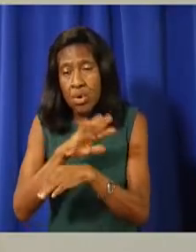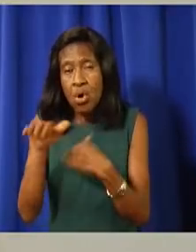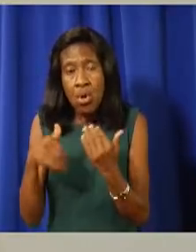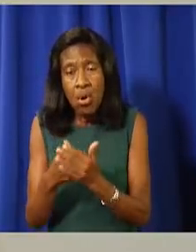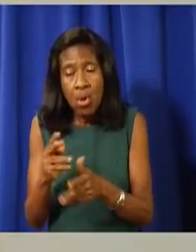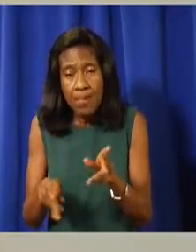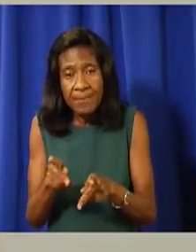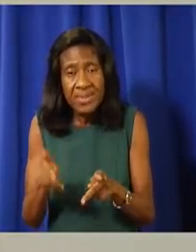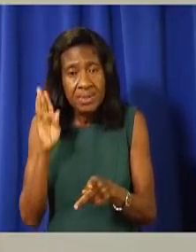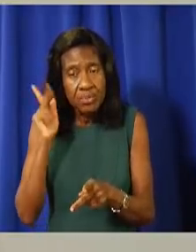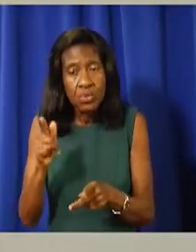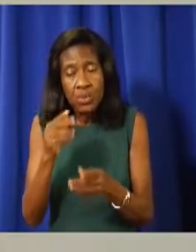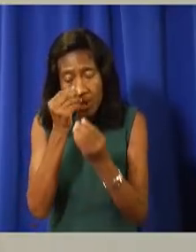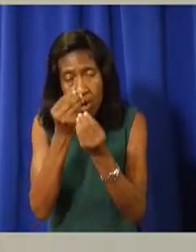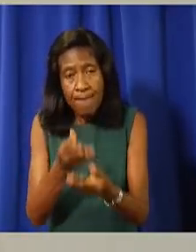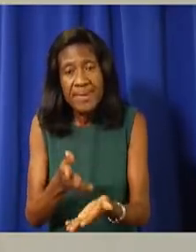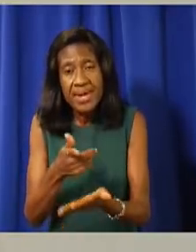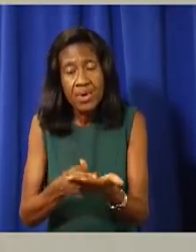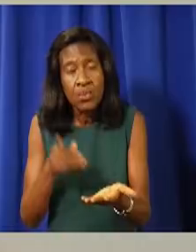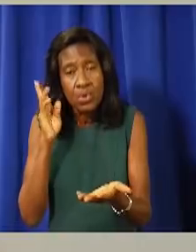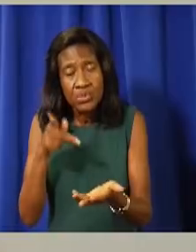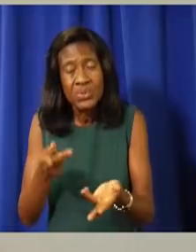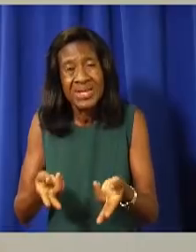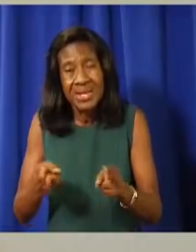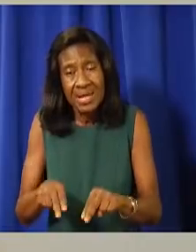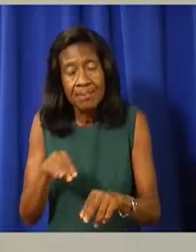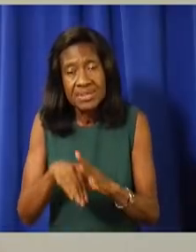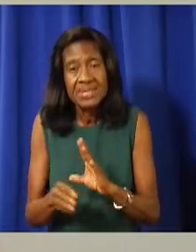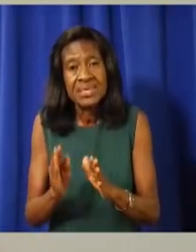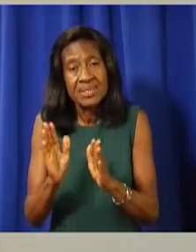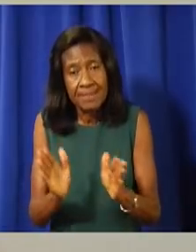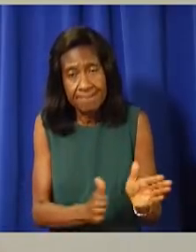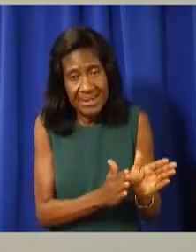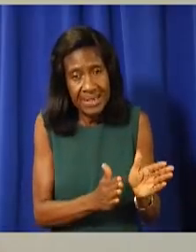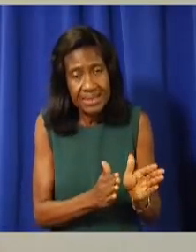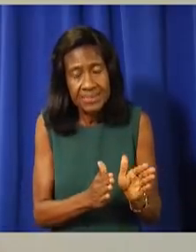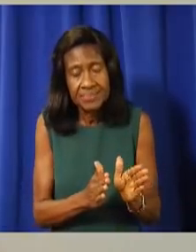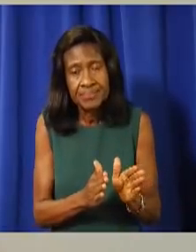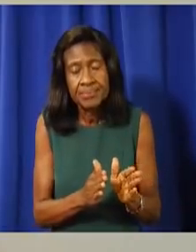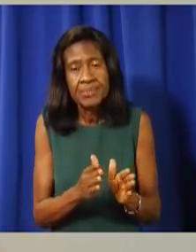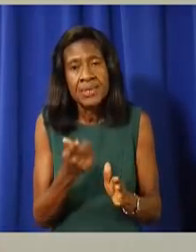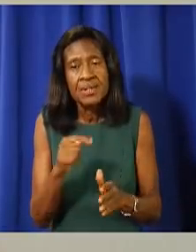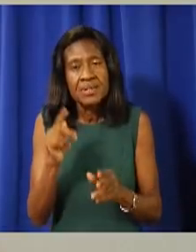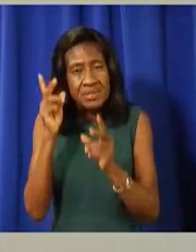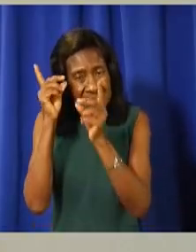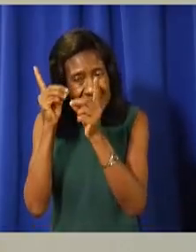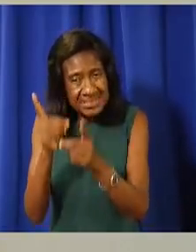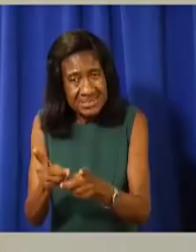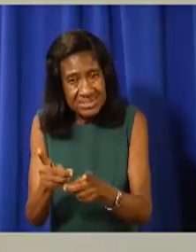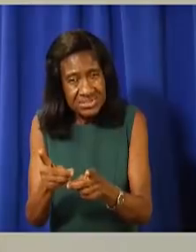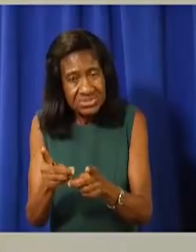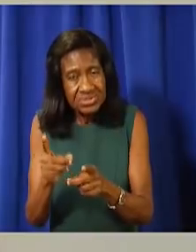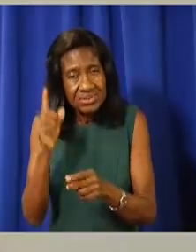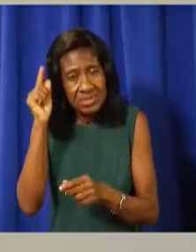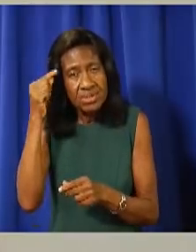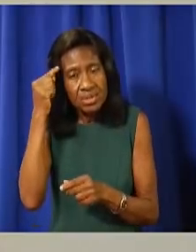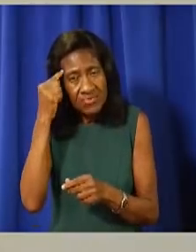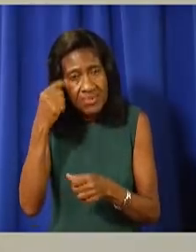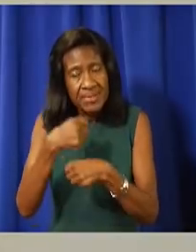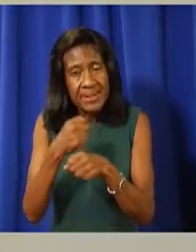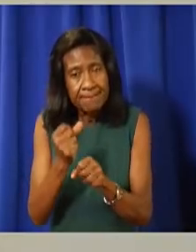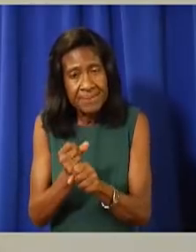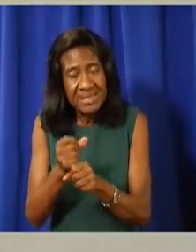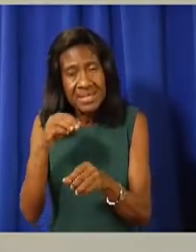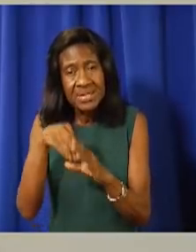safety measures in that plan. The decision the government will make over the next few weeks will